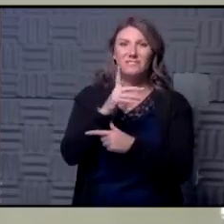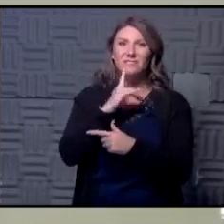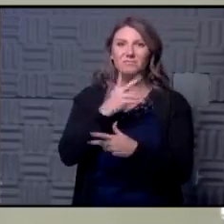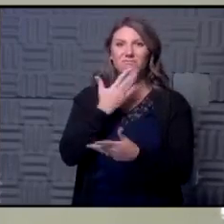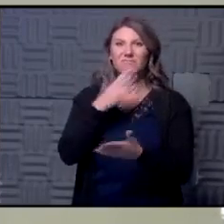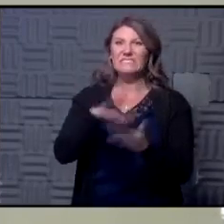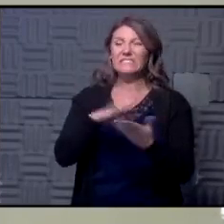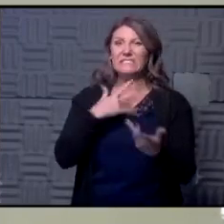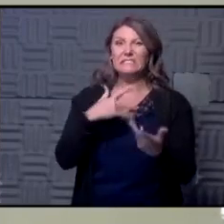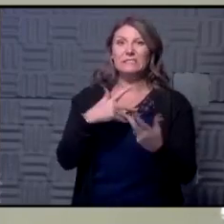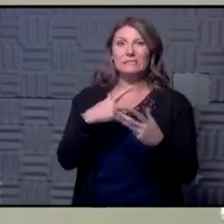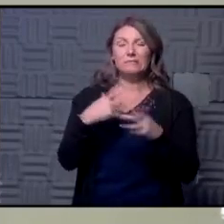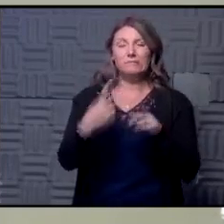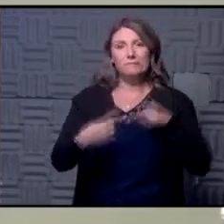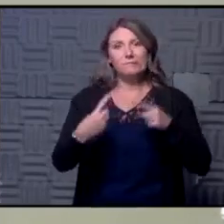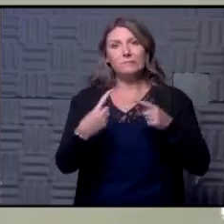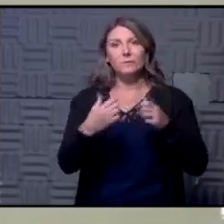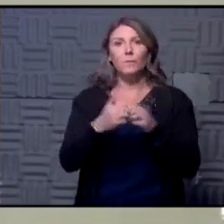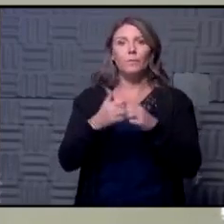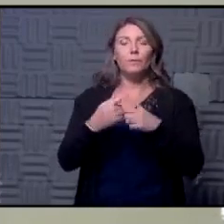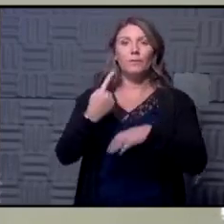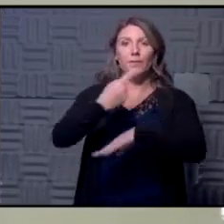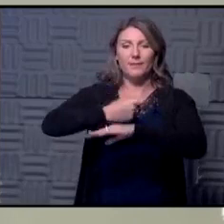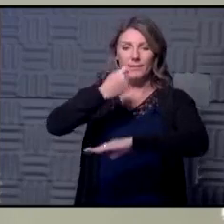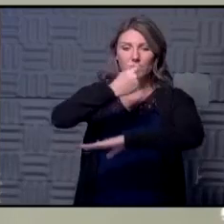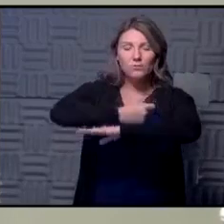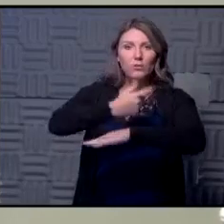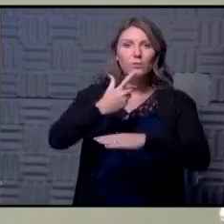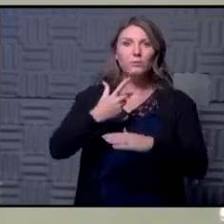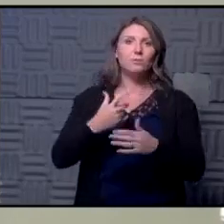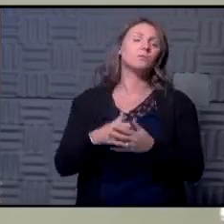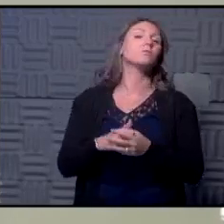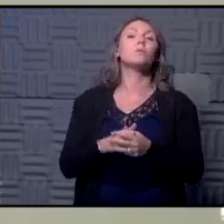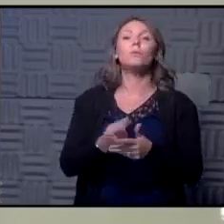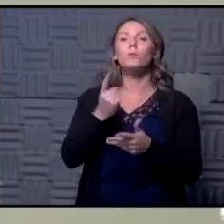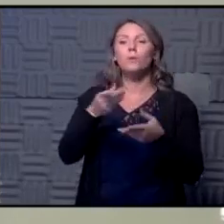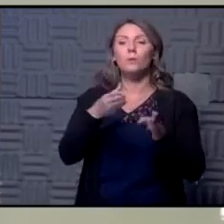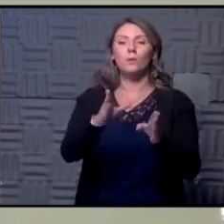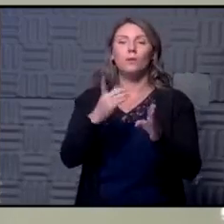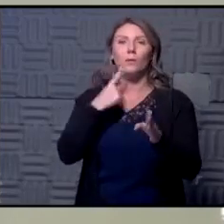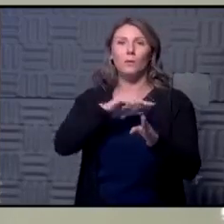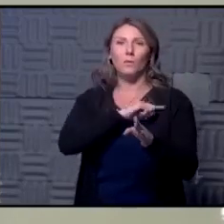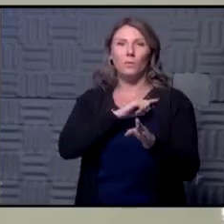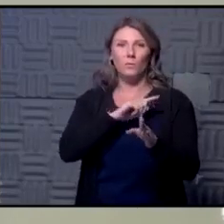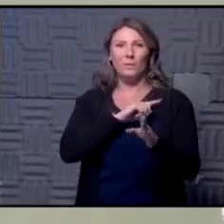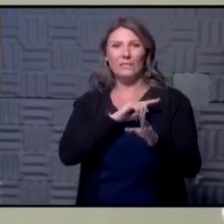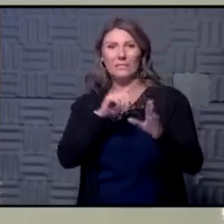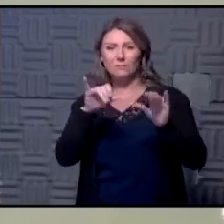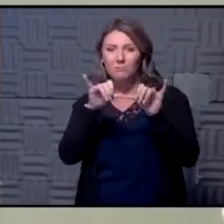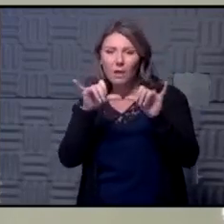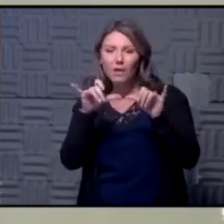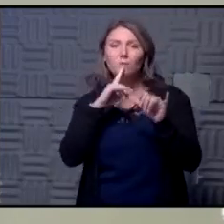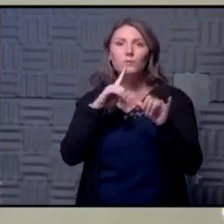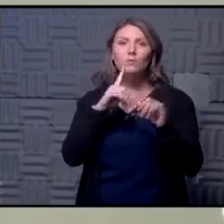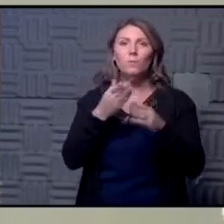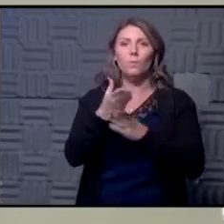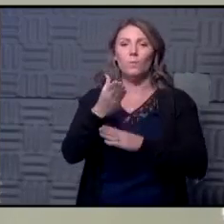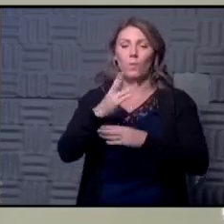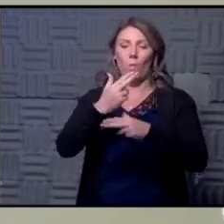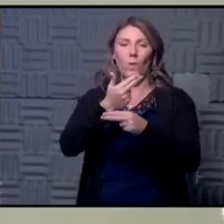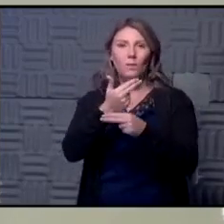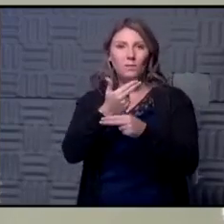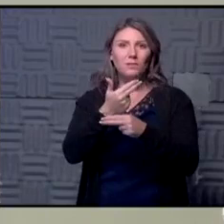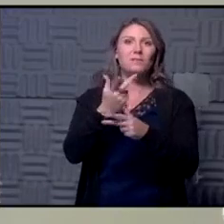in in the days of the of the shutdown are one of the ways we measure is through hotel occupancy those visitors coming in